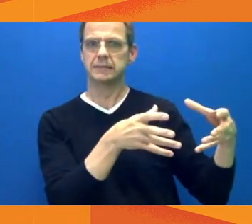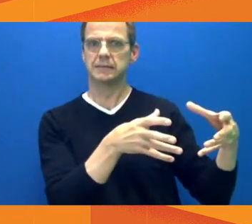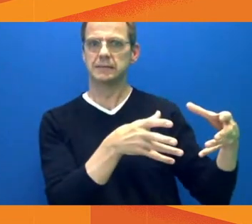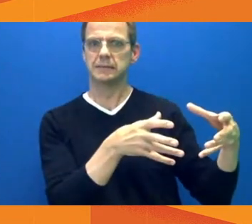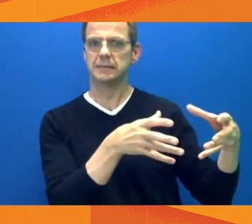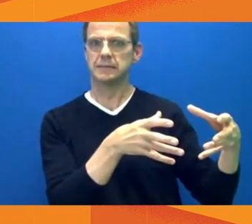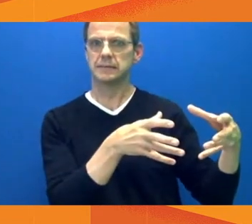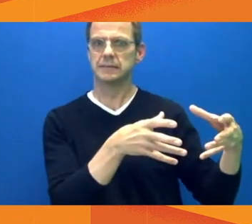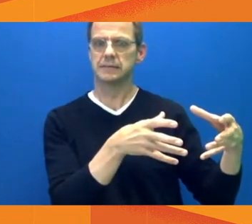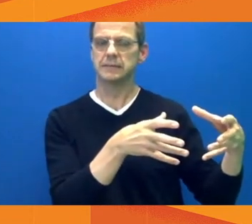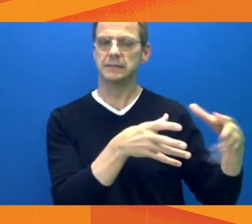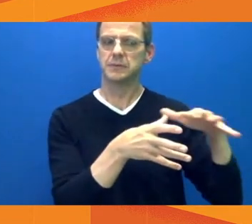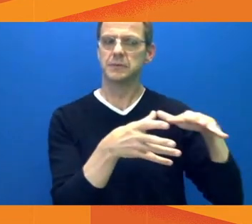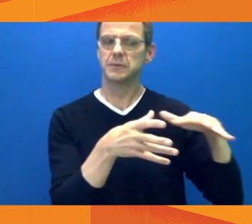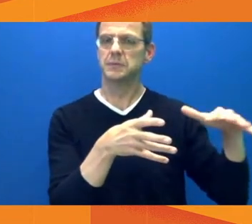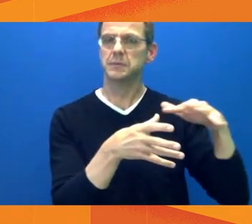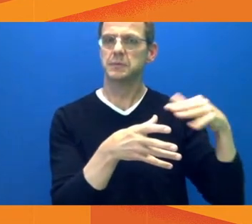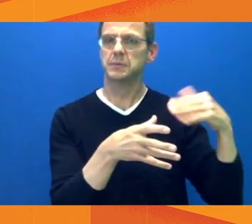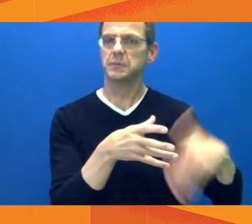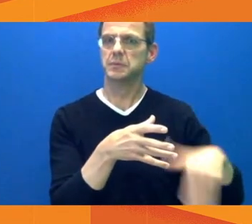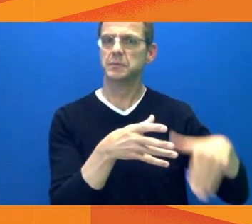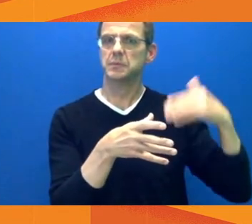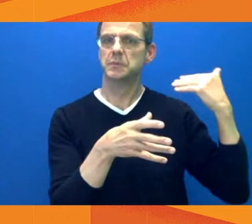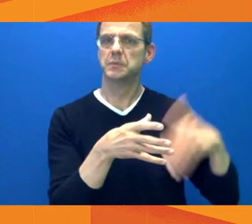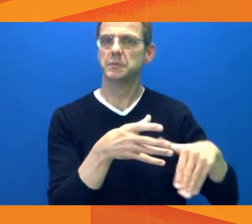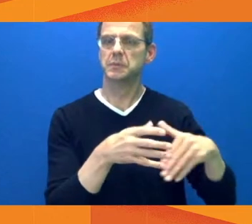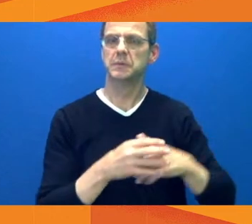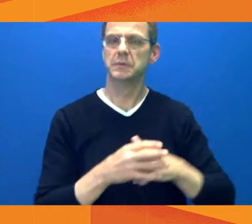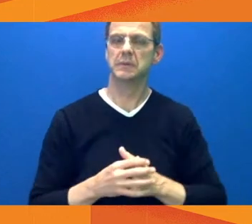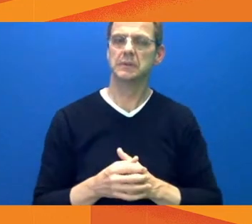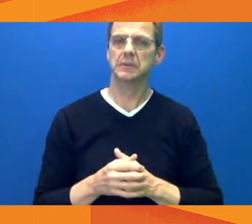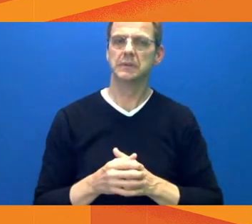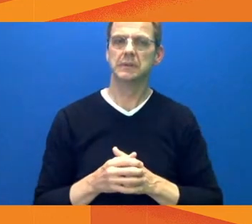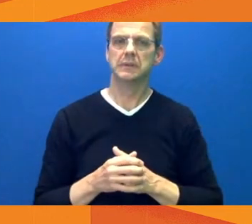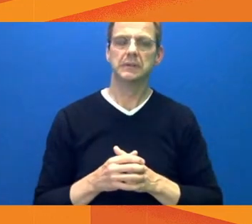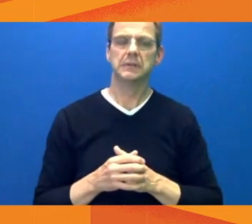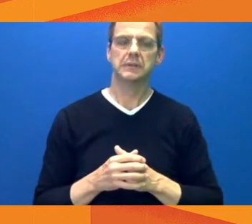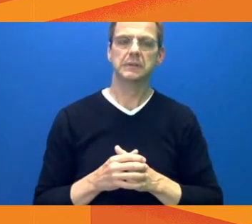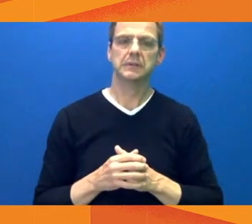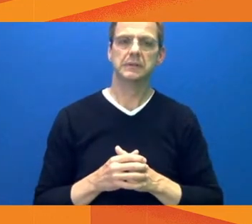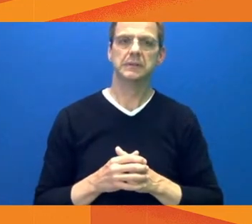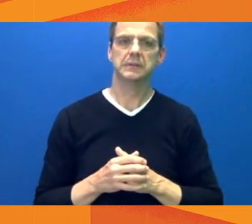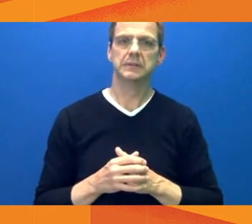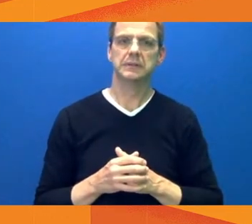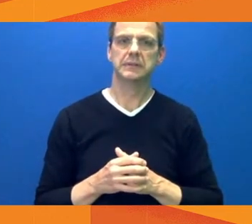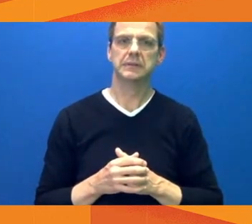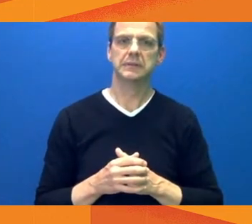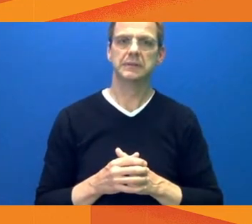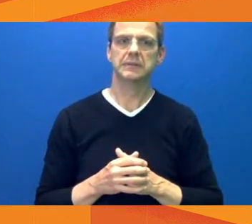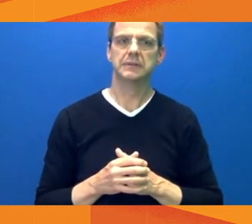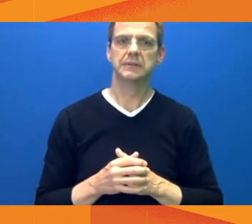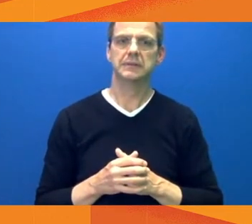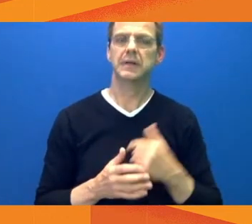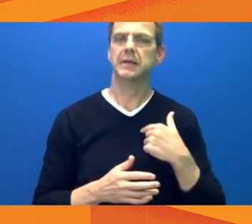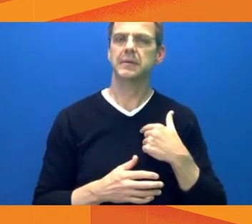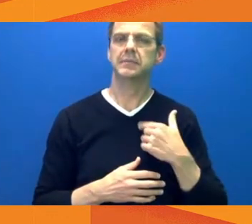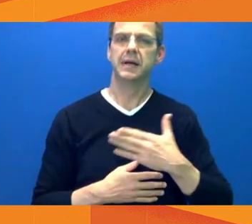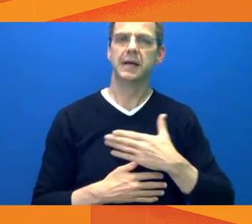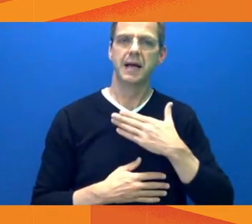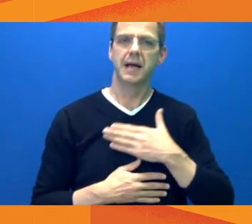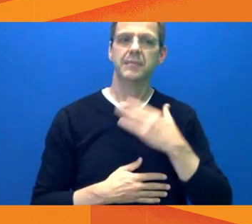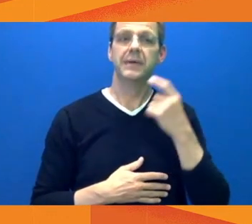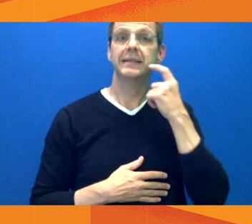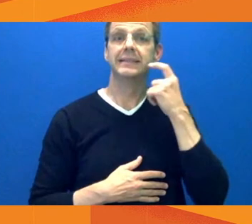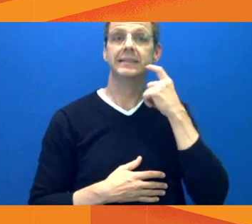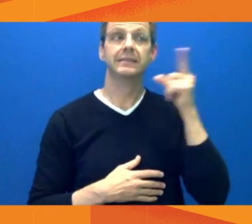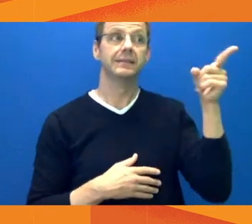widespread vaccination. With that said though, I'm very thankful that the provincial government has announced that it will be expanding vaccine eligibility to